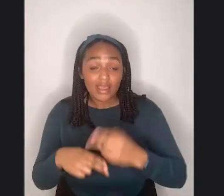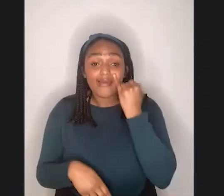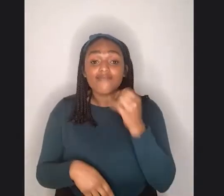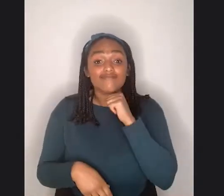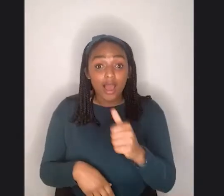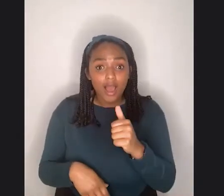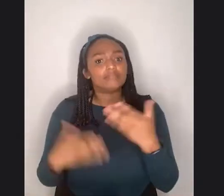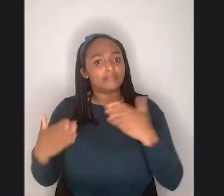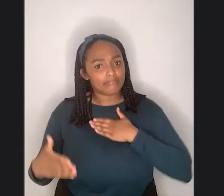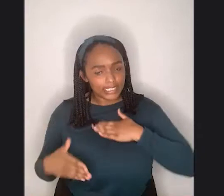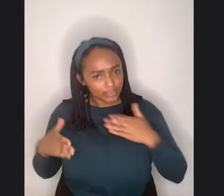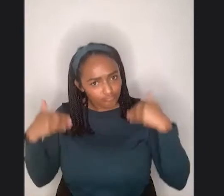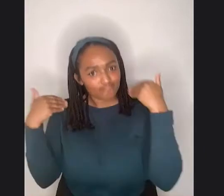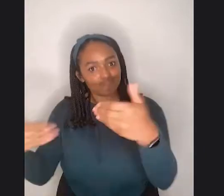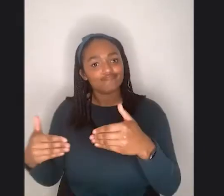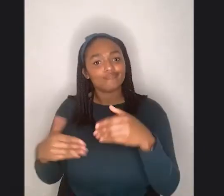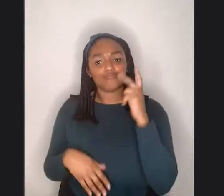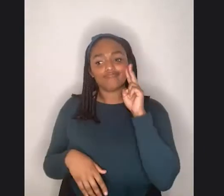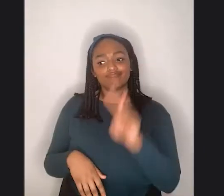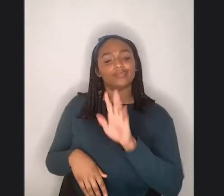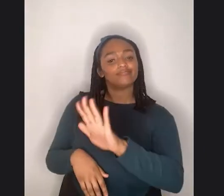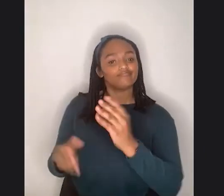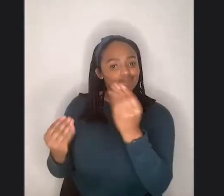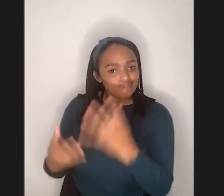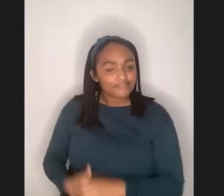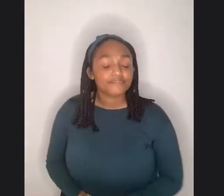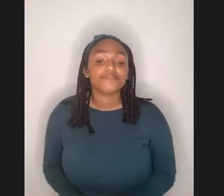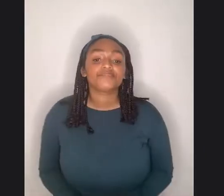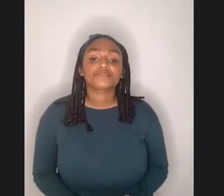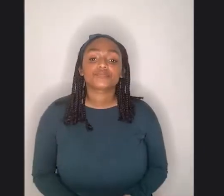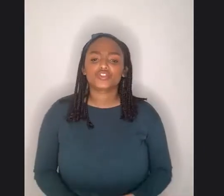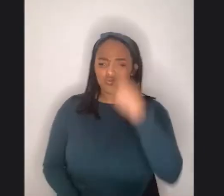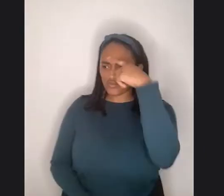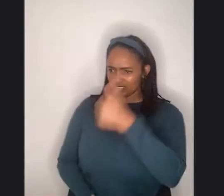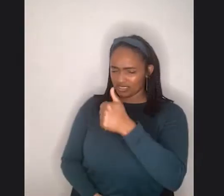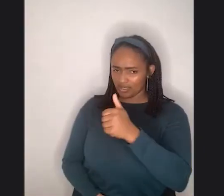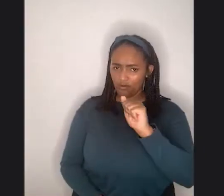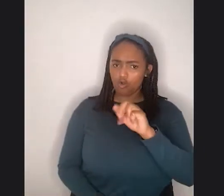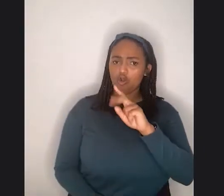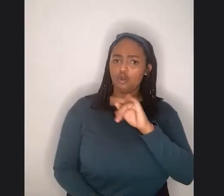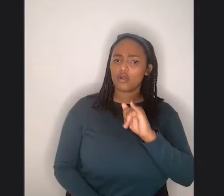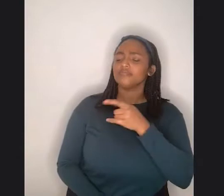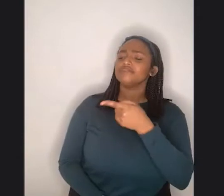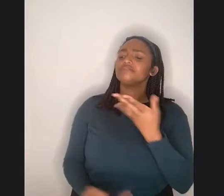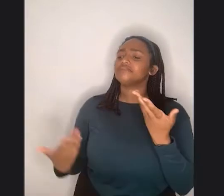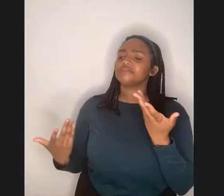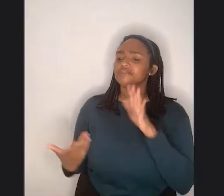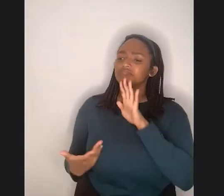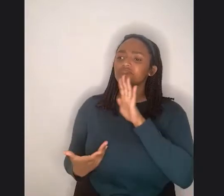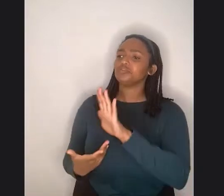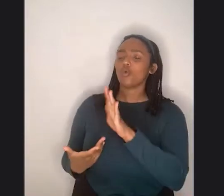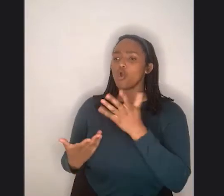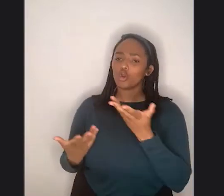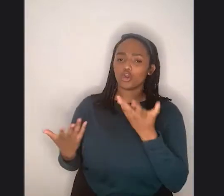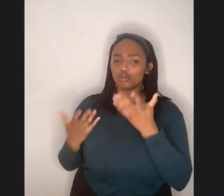so, um, so what are you, what kind of presence do you have now for people who don't already follow you? Um, you know,